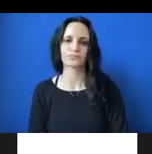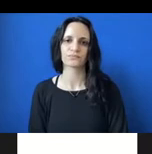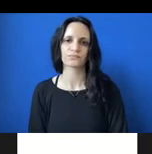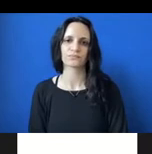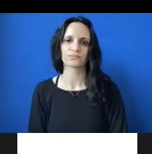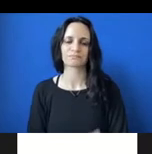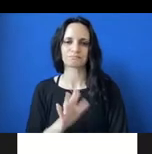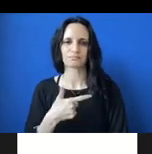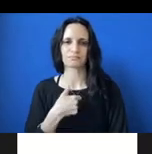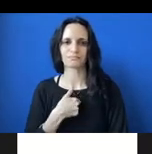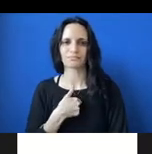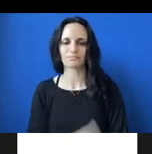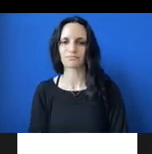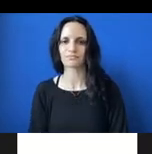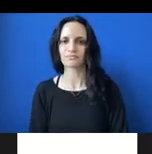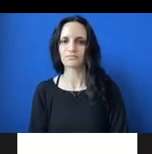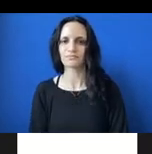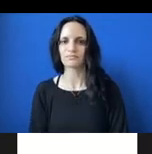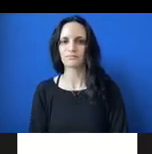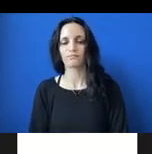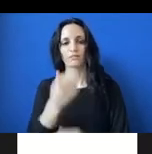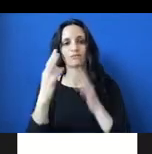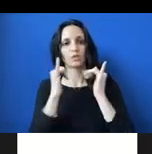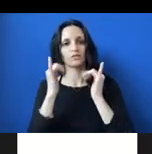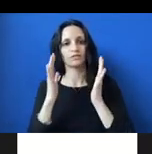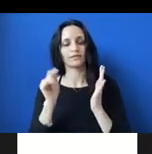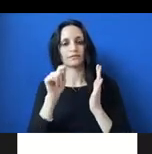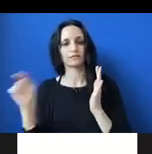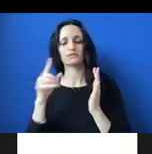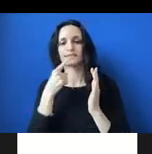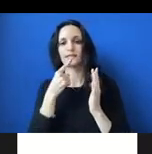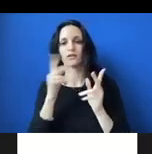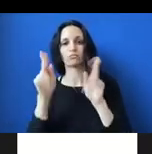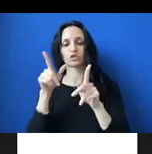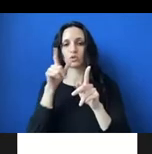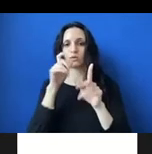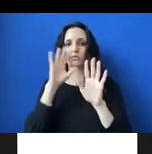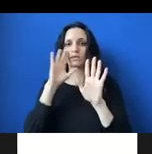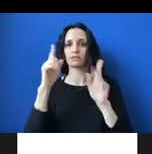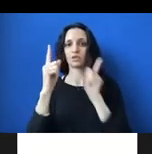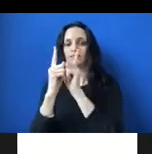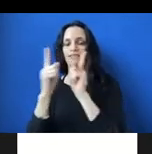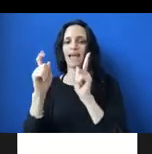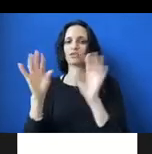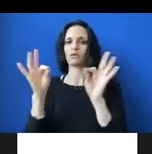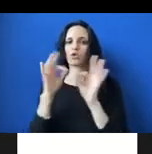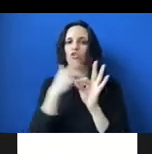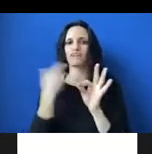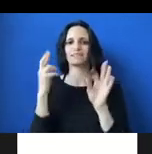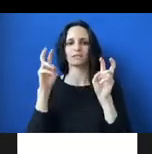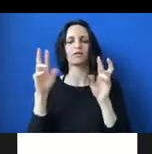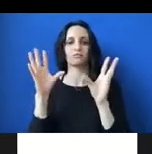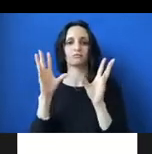sorry. Um, a couple of interviewees had said that the person that they were going to meet had to be worth the risk of meeting in person,